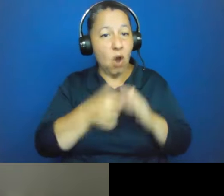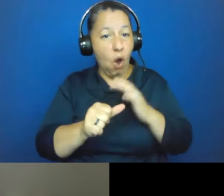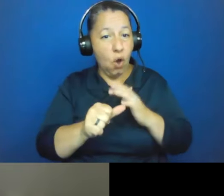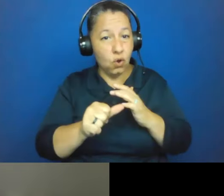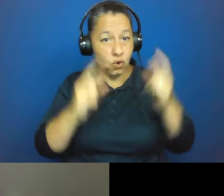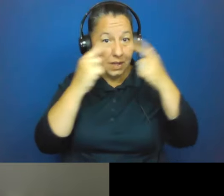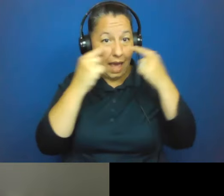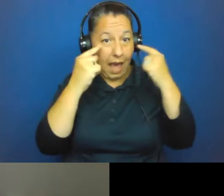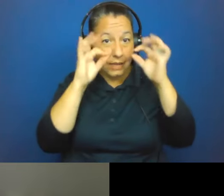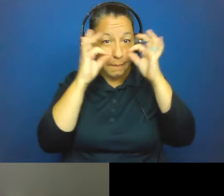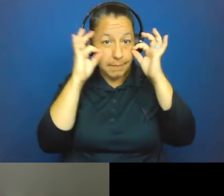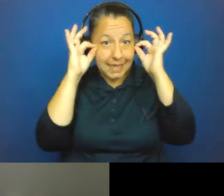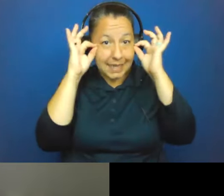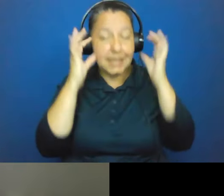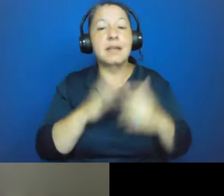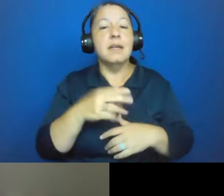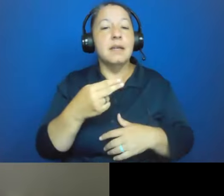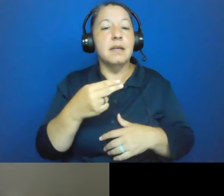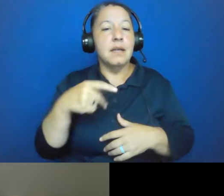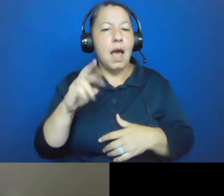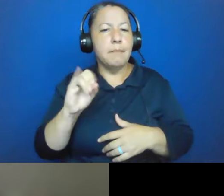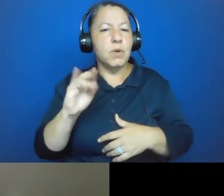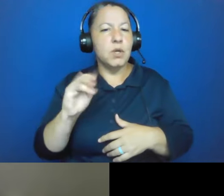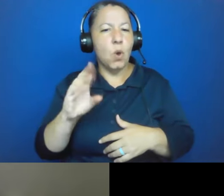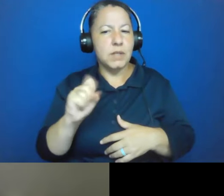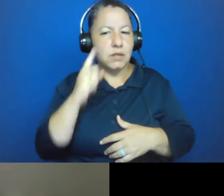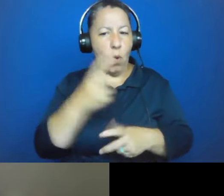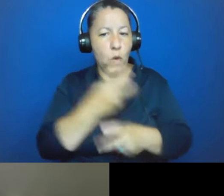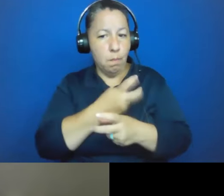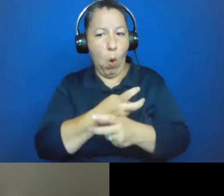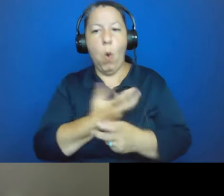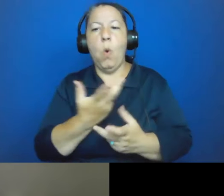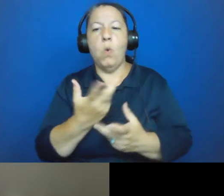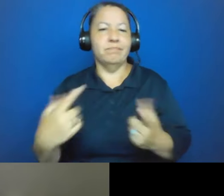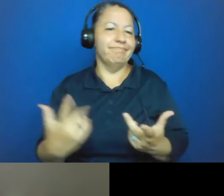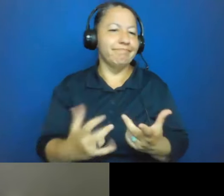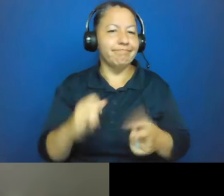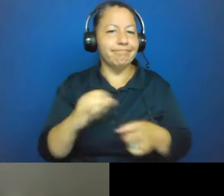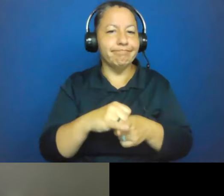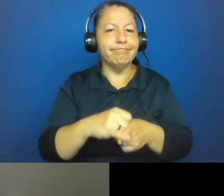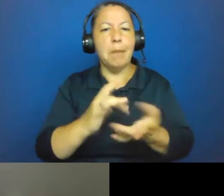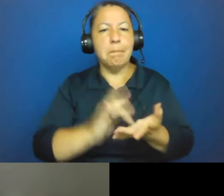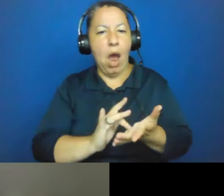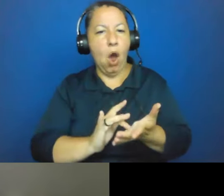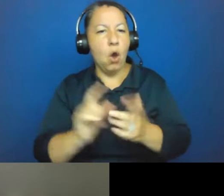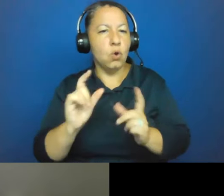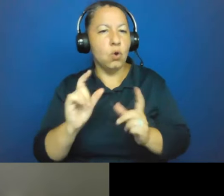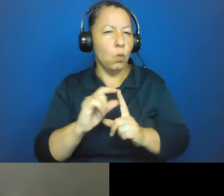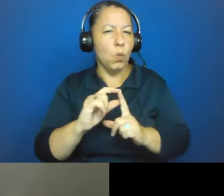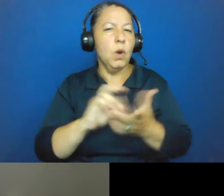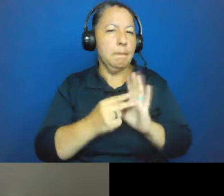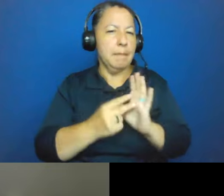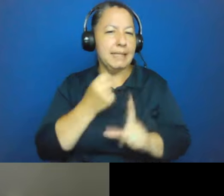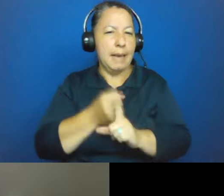hyperhistosis of the bone as well. Those two markers are actually indicative of